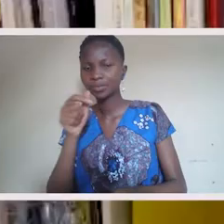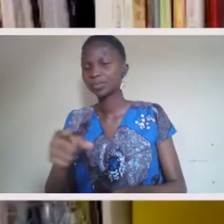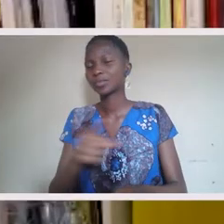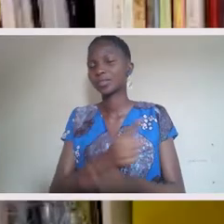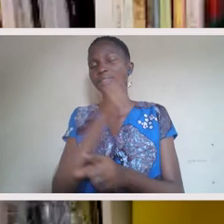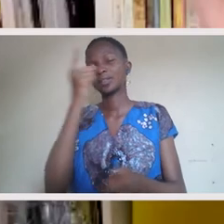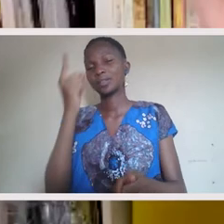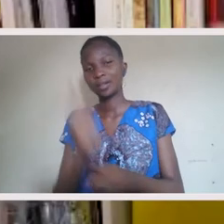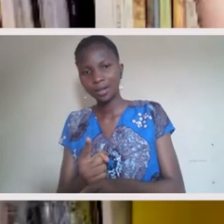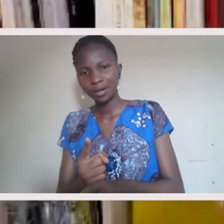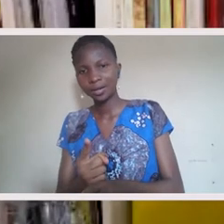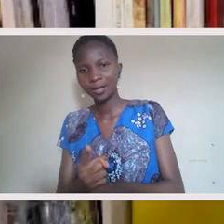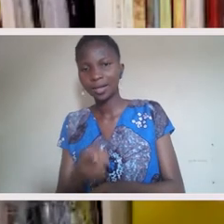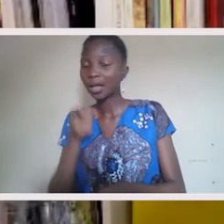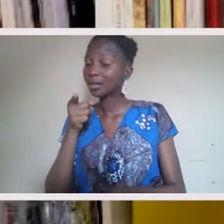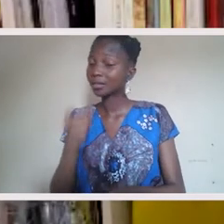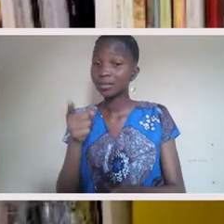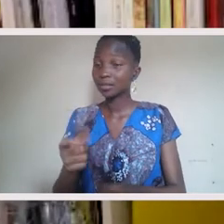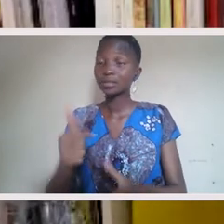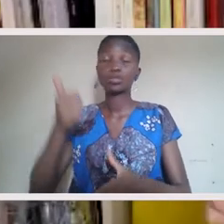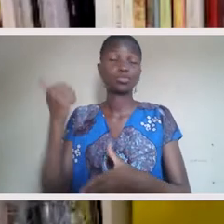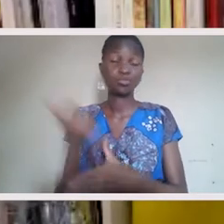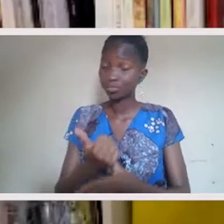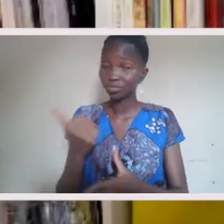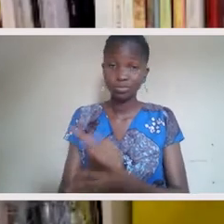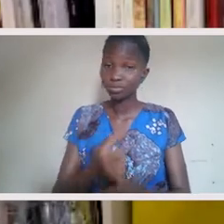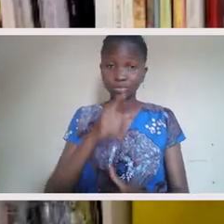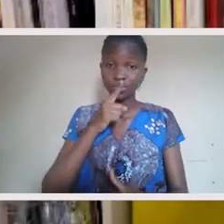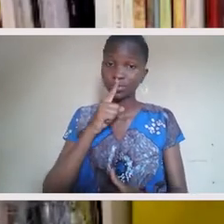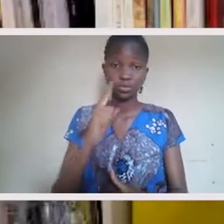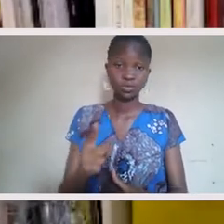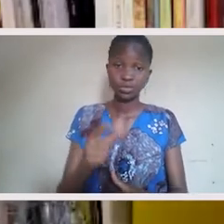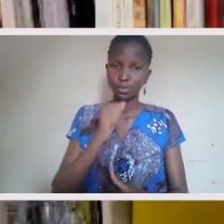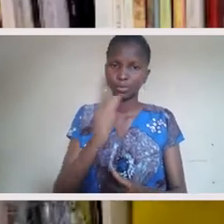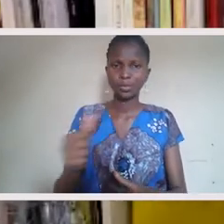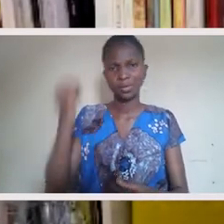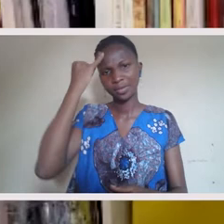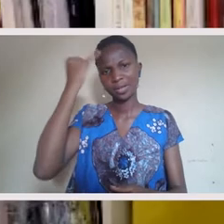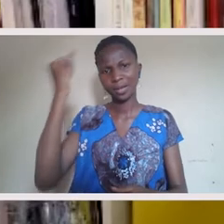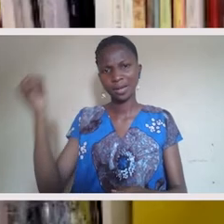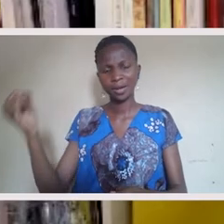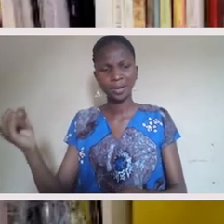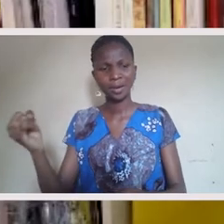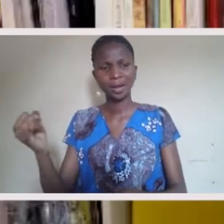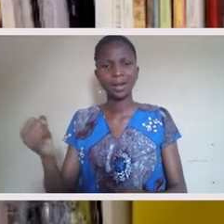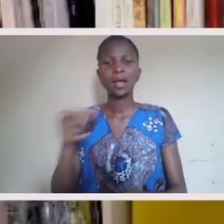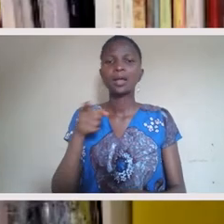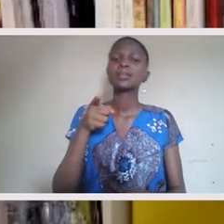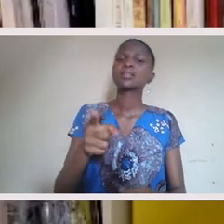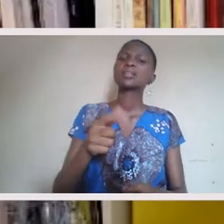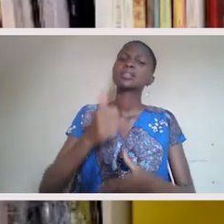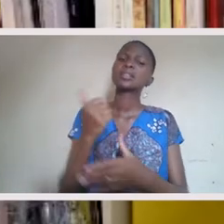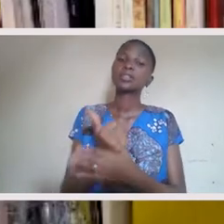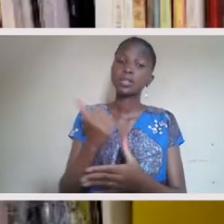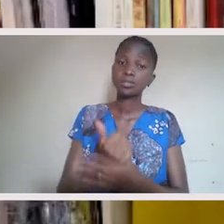of that holds a real danger. It is not imagined. Yeah. It is dangerous for many